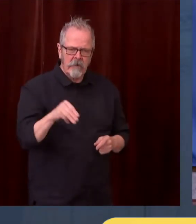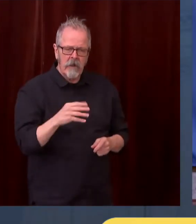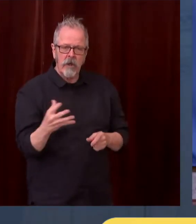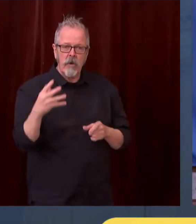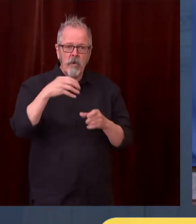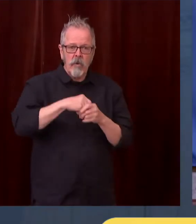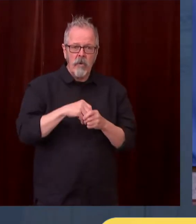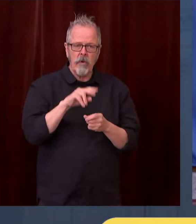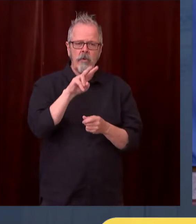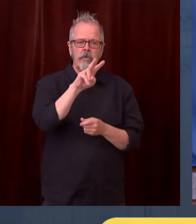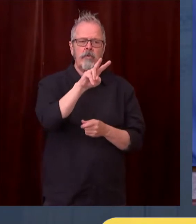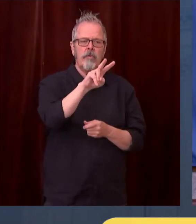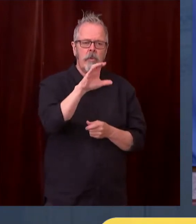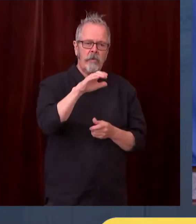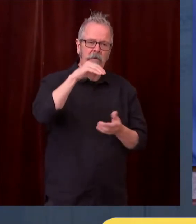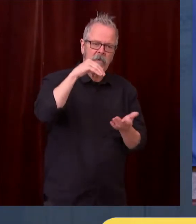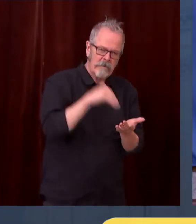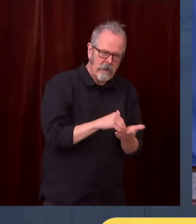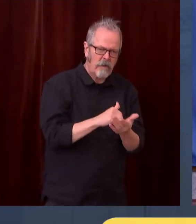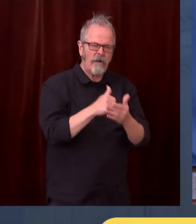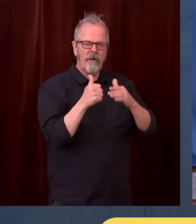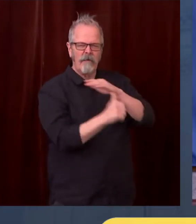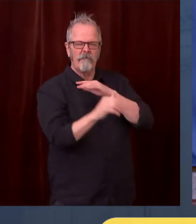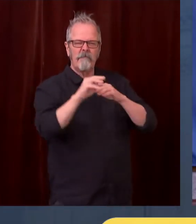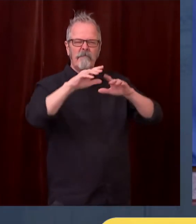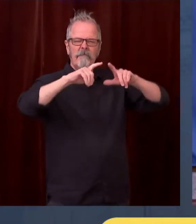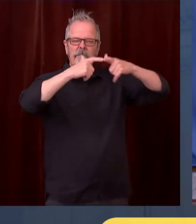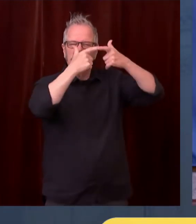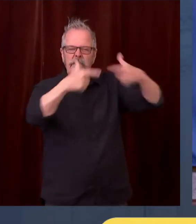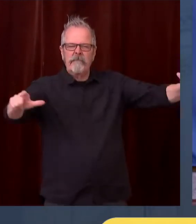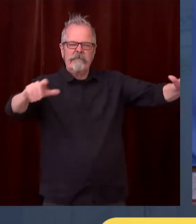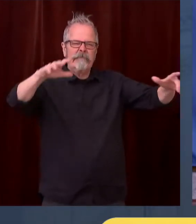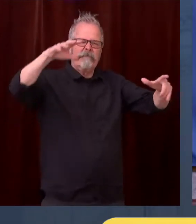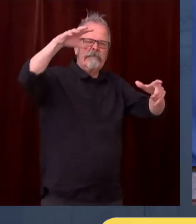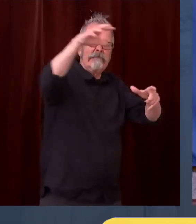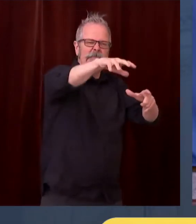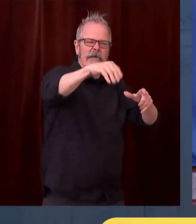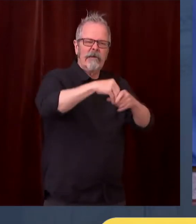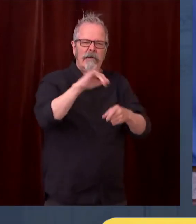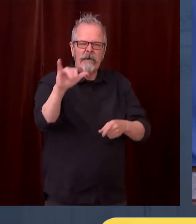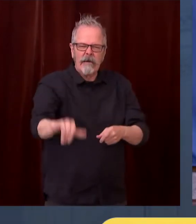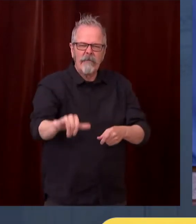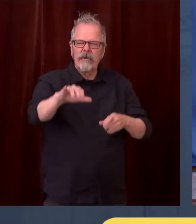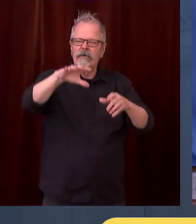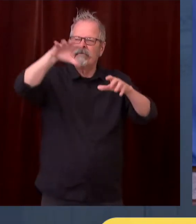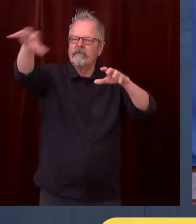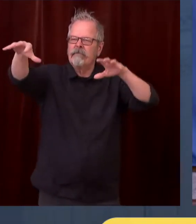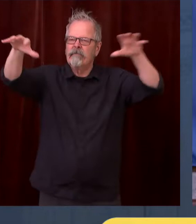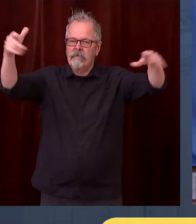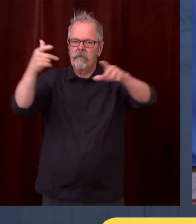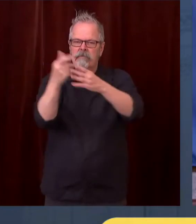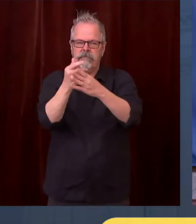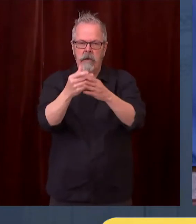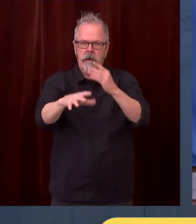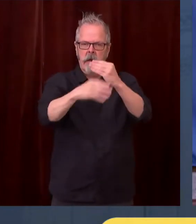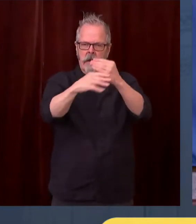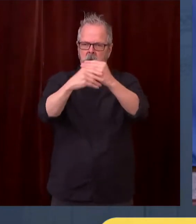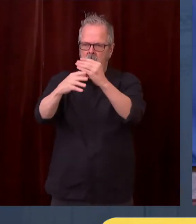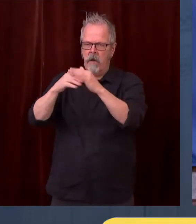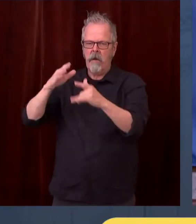in Yakima. This very first one in the country that we're doing in partnership with the federal government. It's going amazingly well.